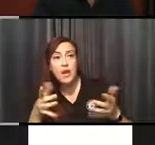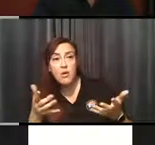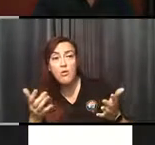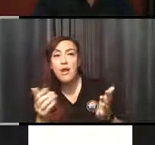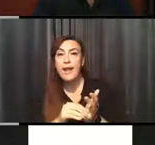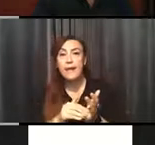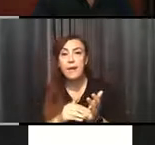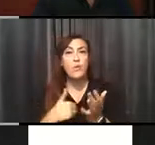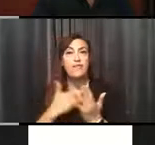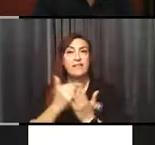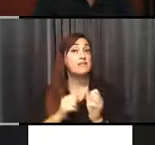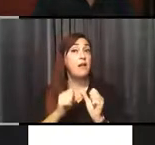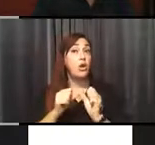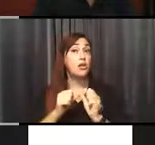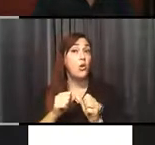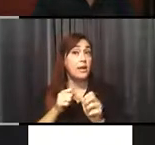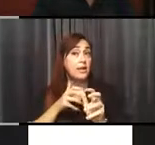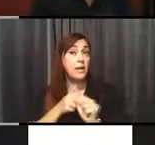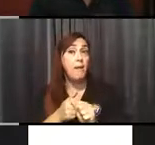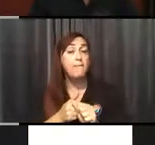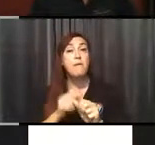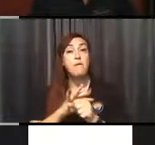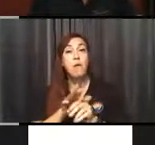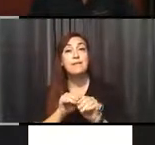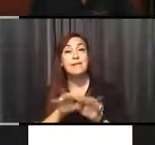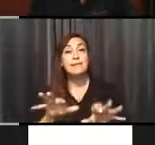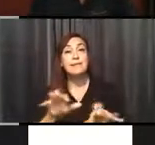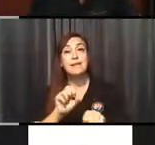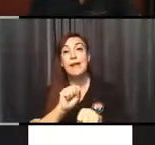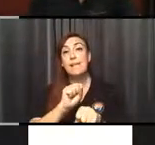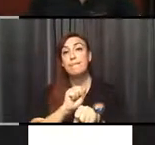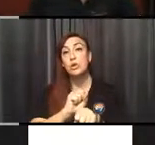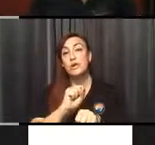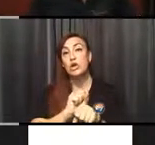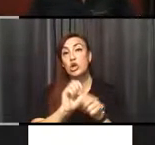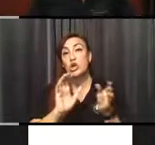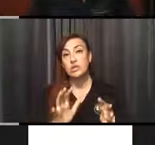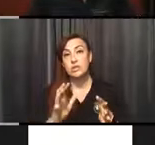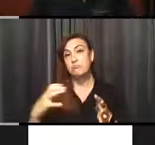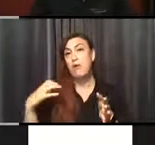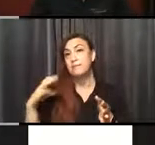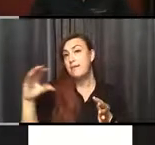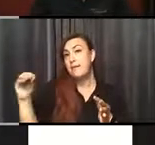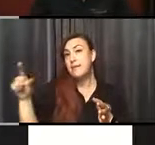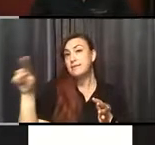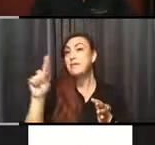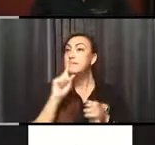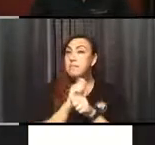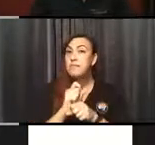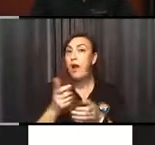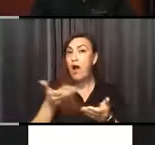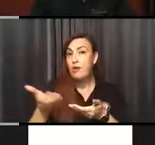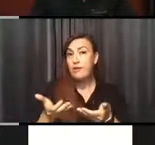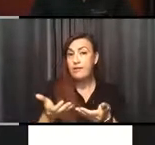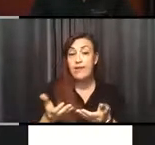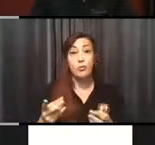have a list, ongoing list of COVID-19 employee, employers who are out there seeking employees. Like right away,